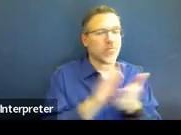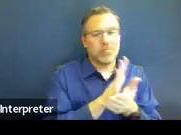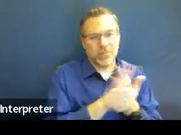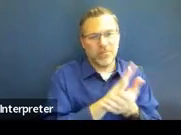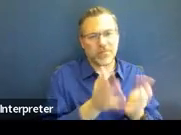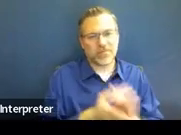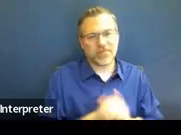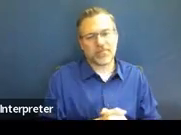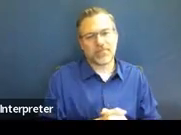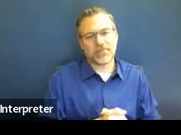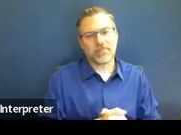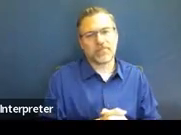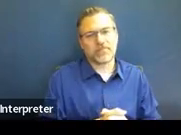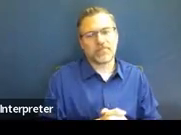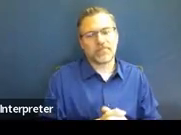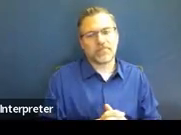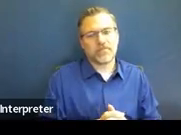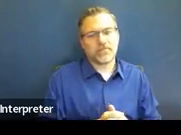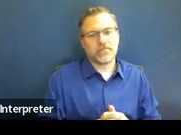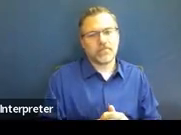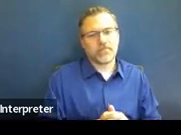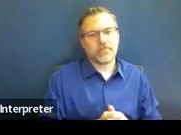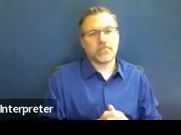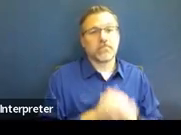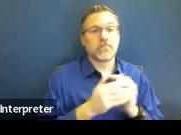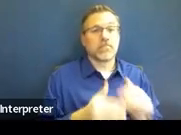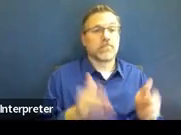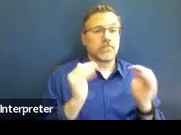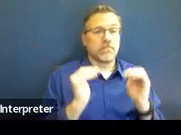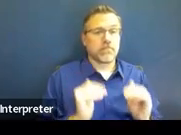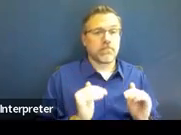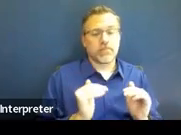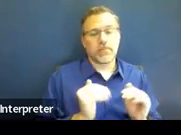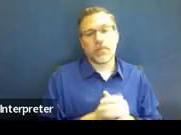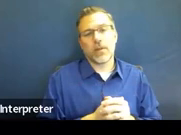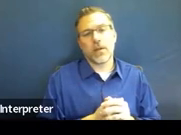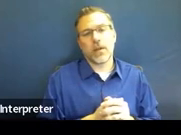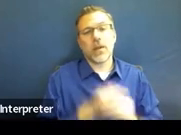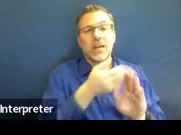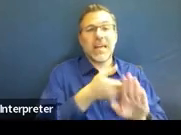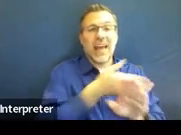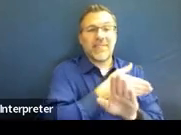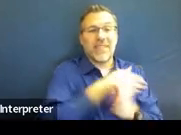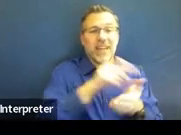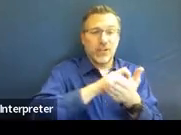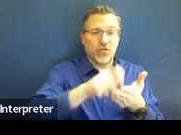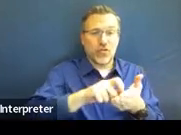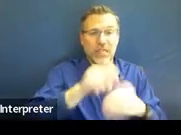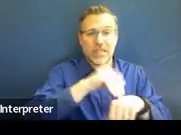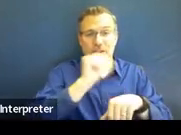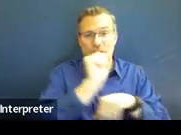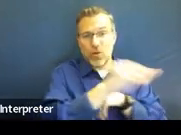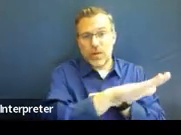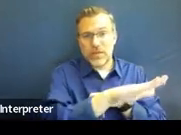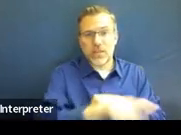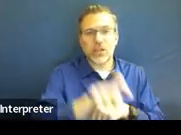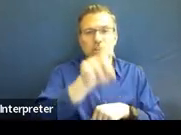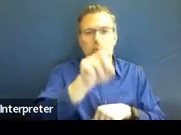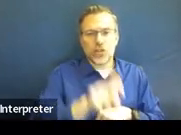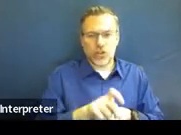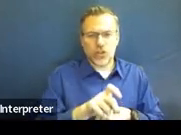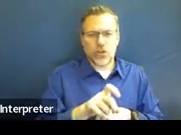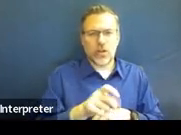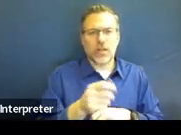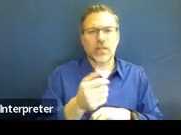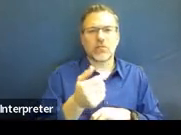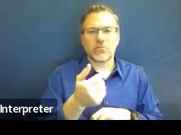Okay. So just some things to keep in mind with the advance written notice. There should be alignment between the advance written notice and